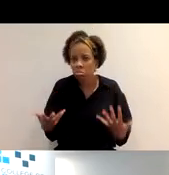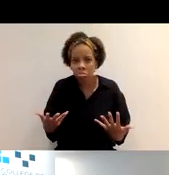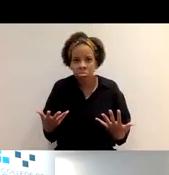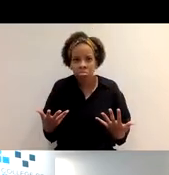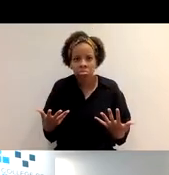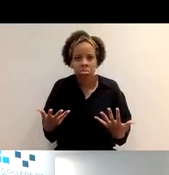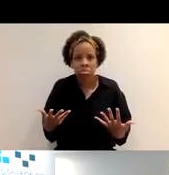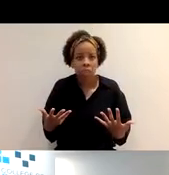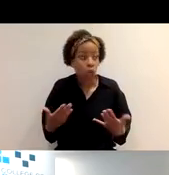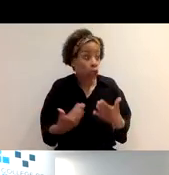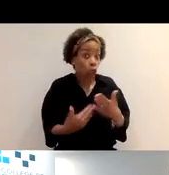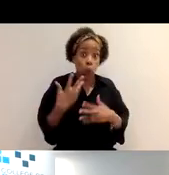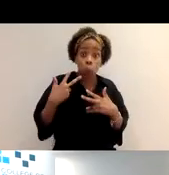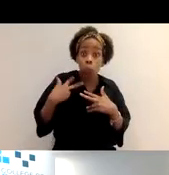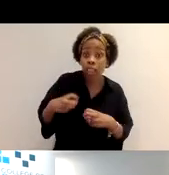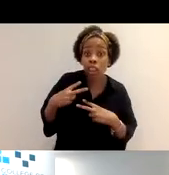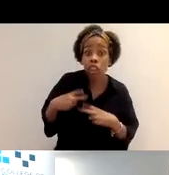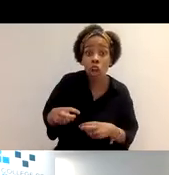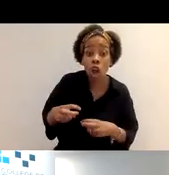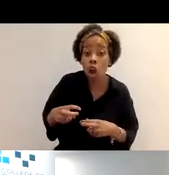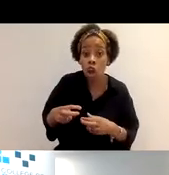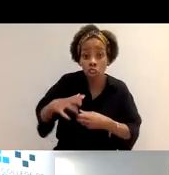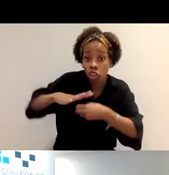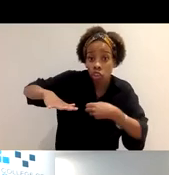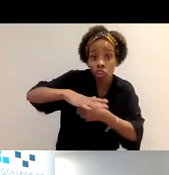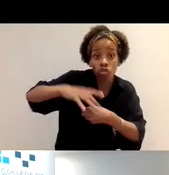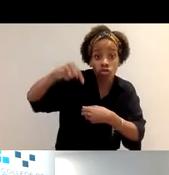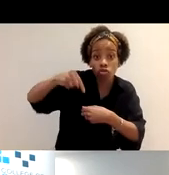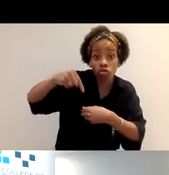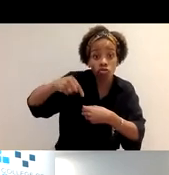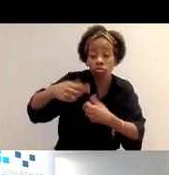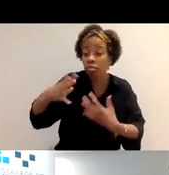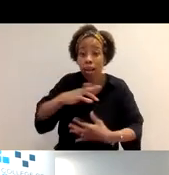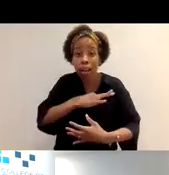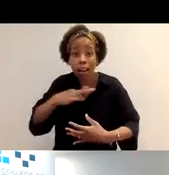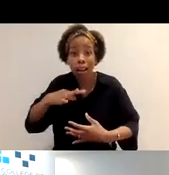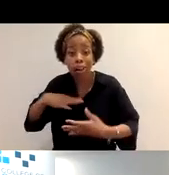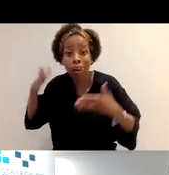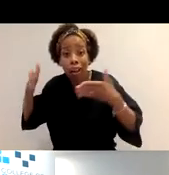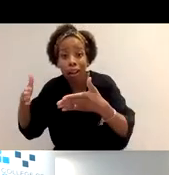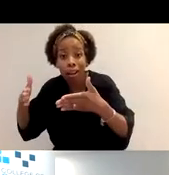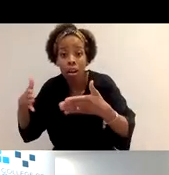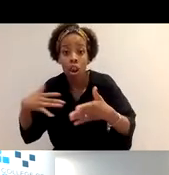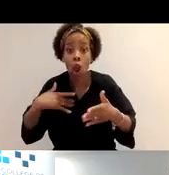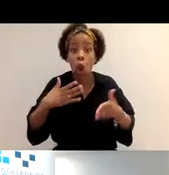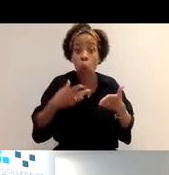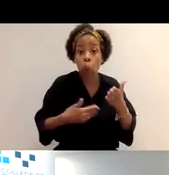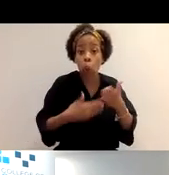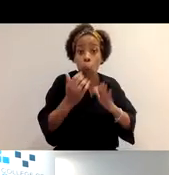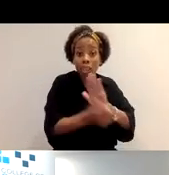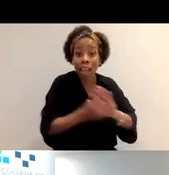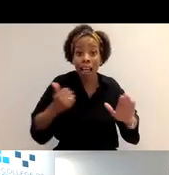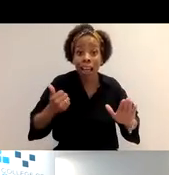some new research into a clinical area, it might be a new technique, or it could be something